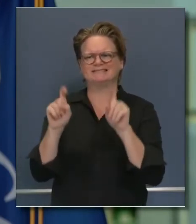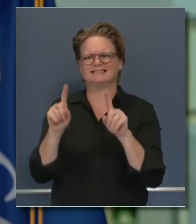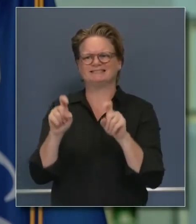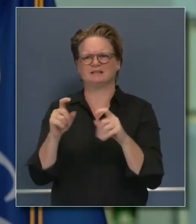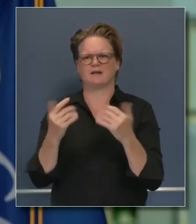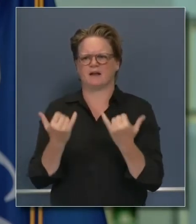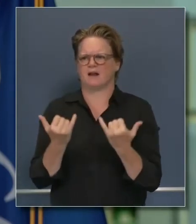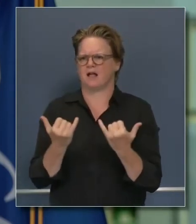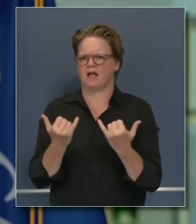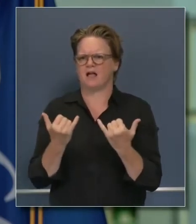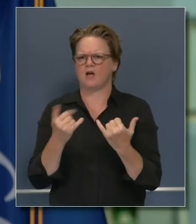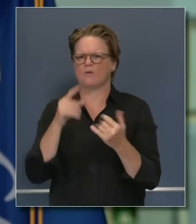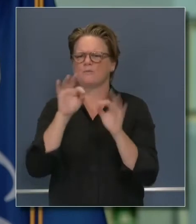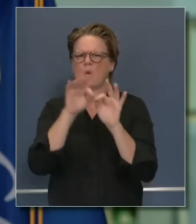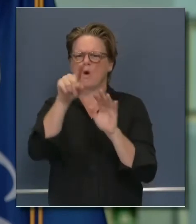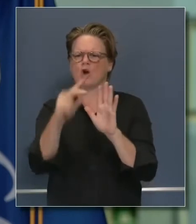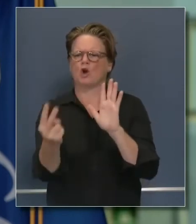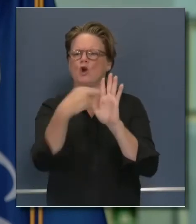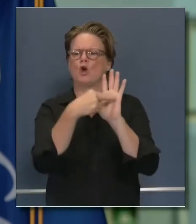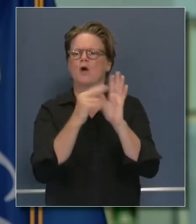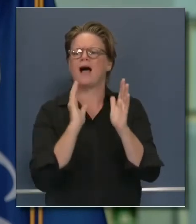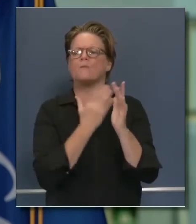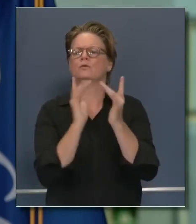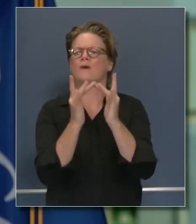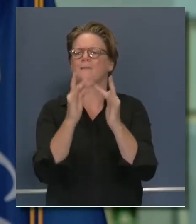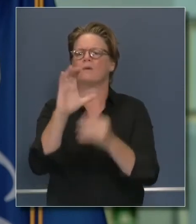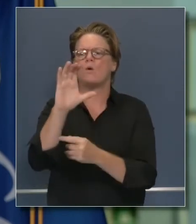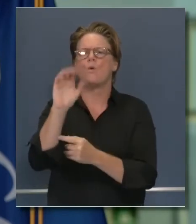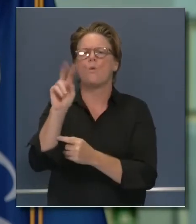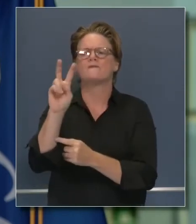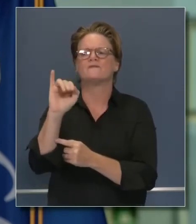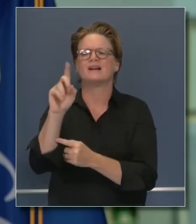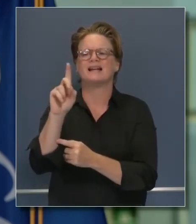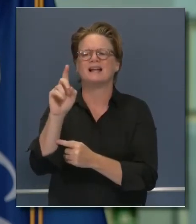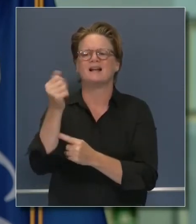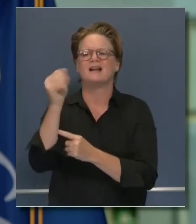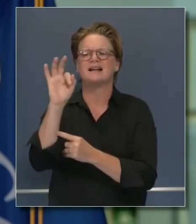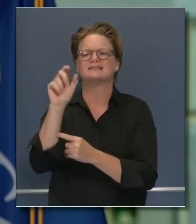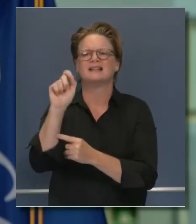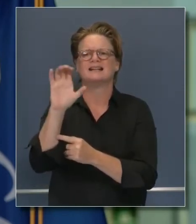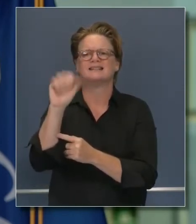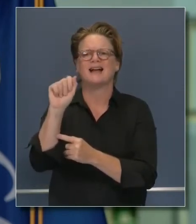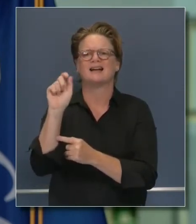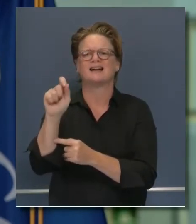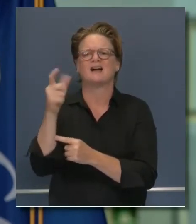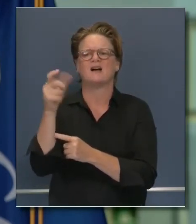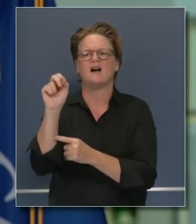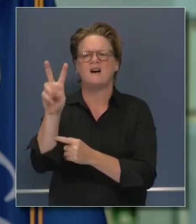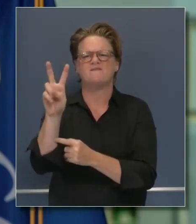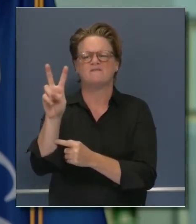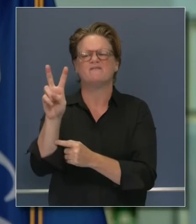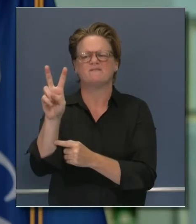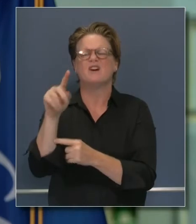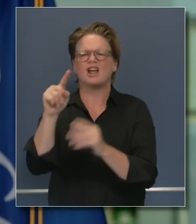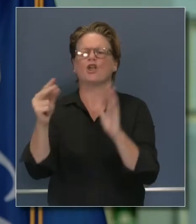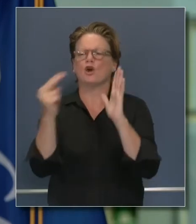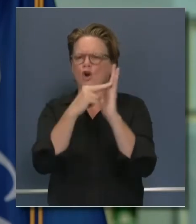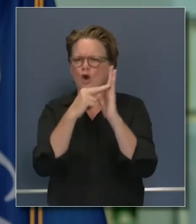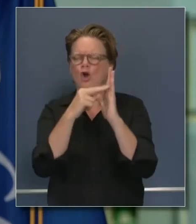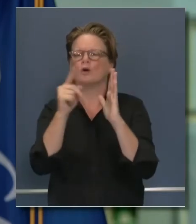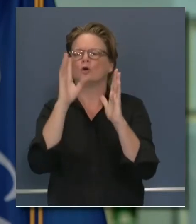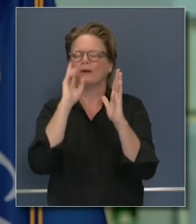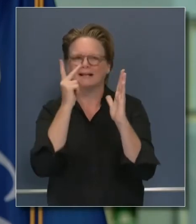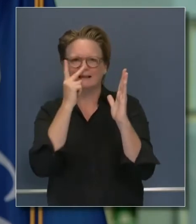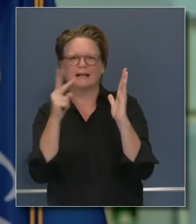.gov website, you'll see that 13.8 million on that dashboard, and that's our current inventory, getting millions a month more, new